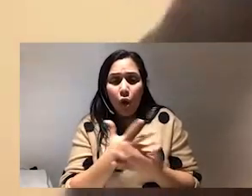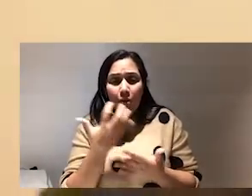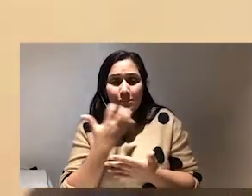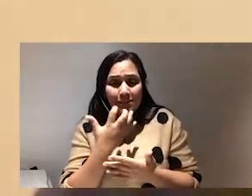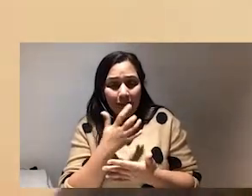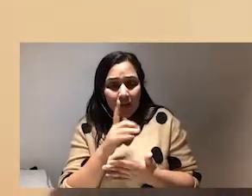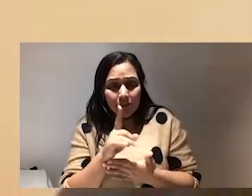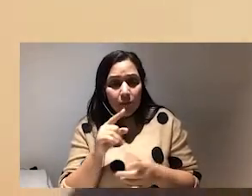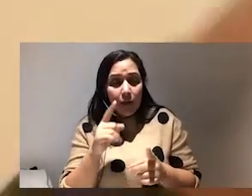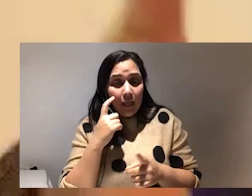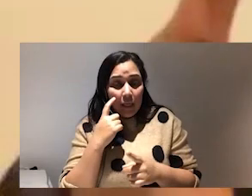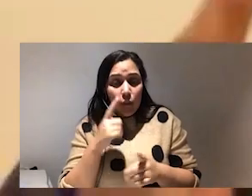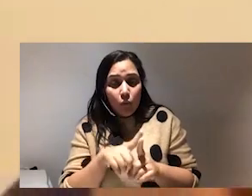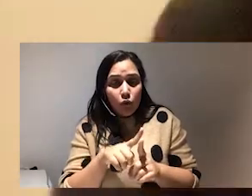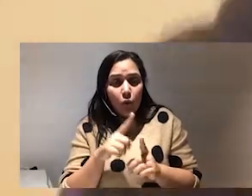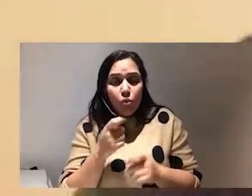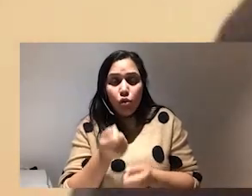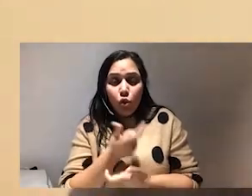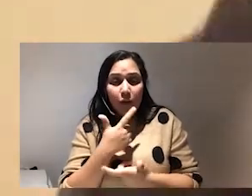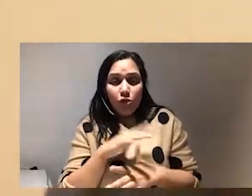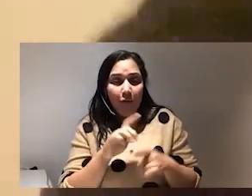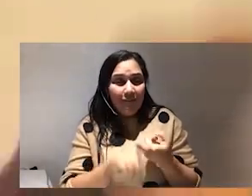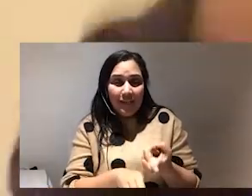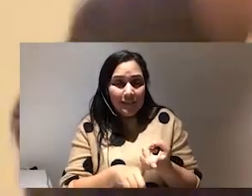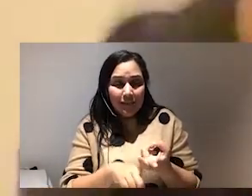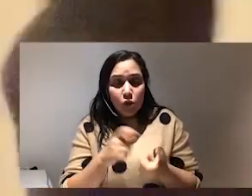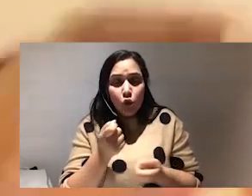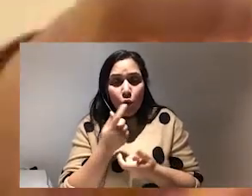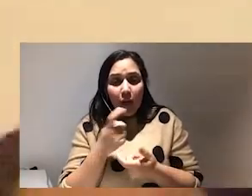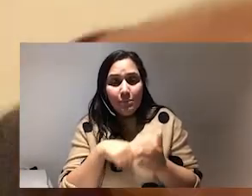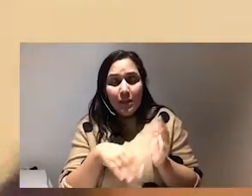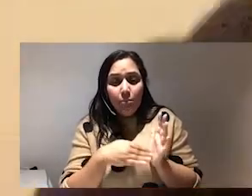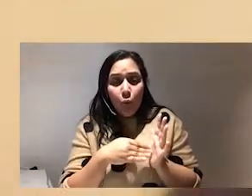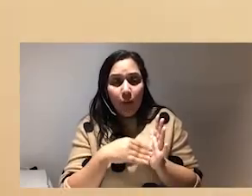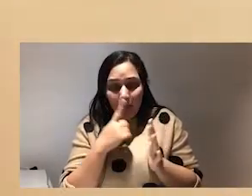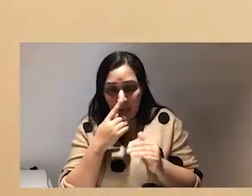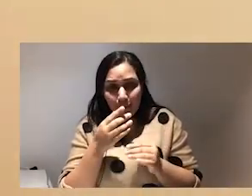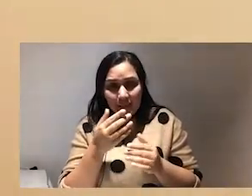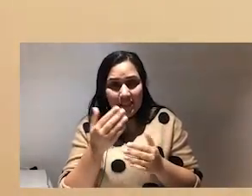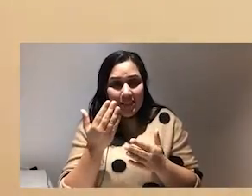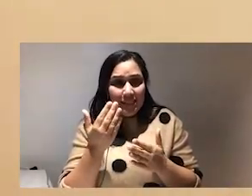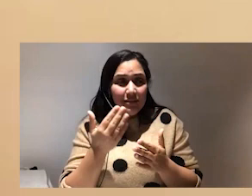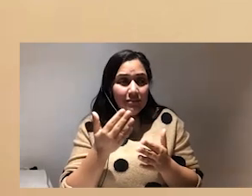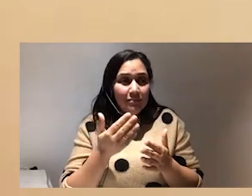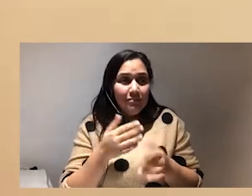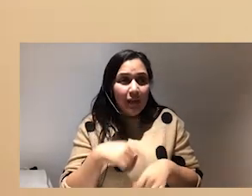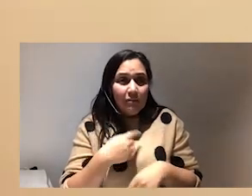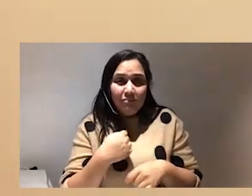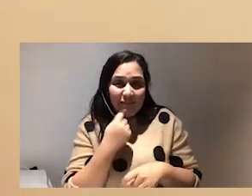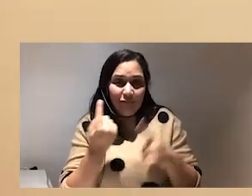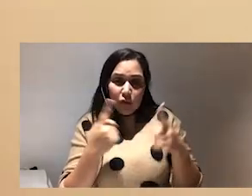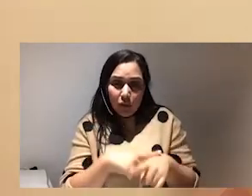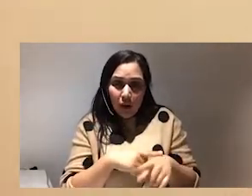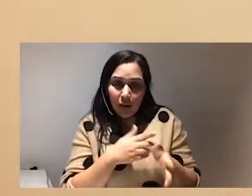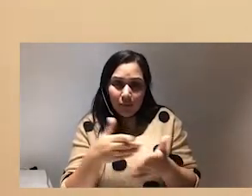think and i think also joy is not fixed joy comes in the moment joy can be seasonal and so again going back to my top three tips i feel like